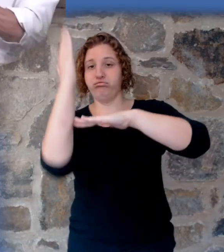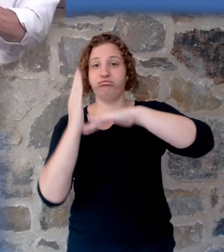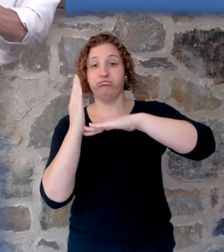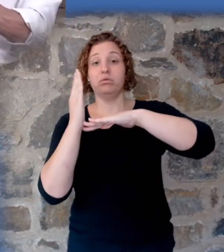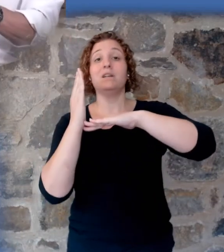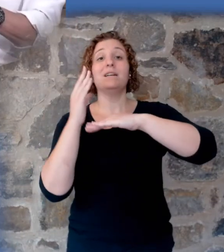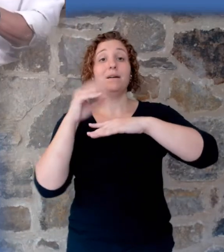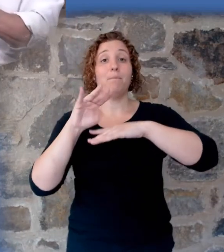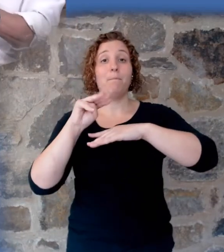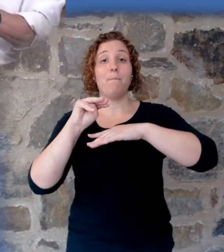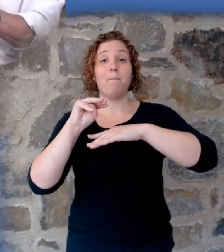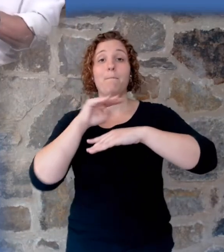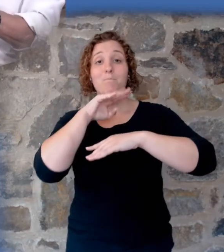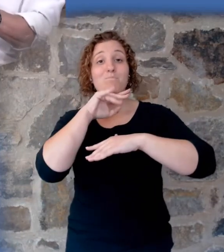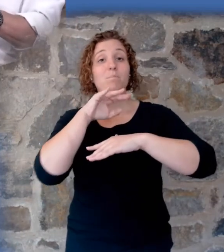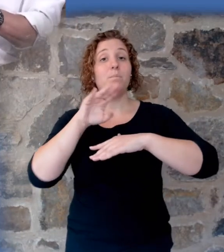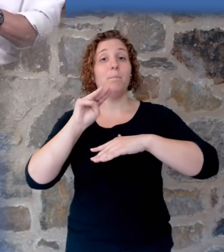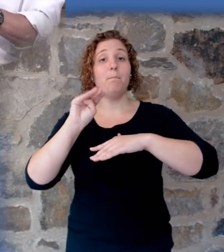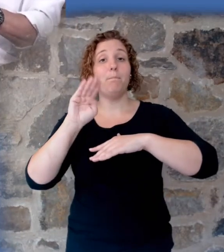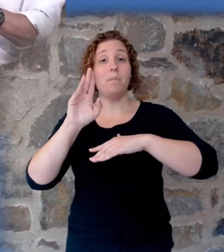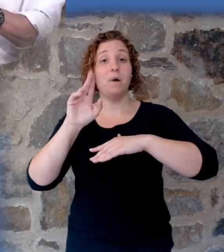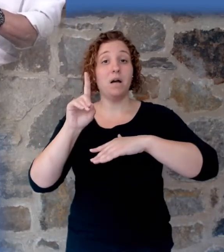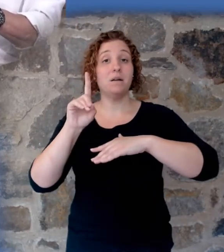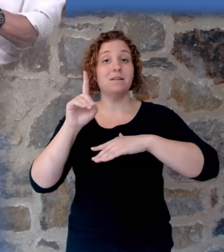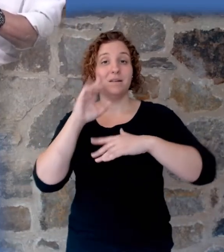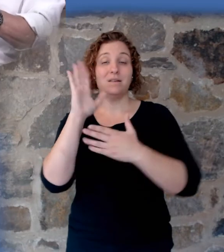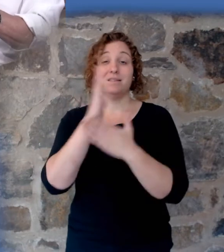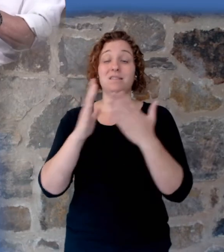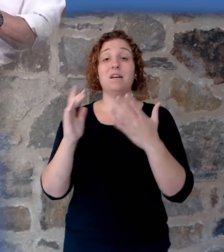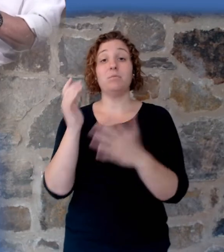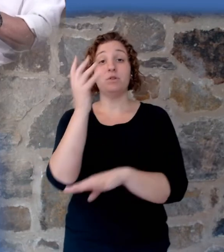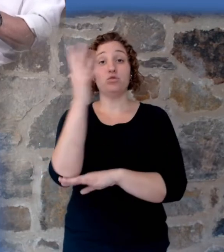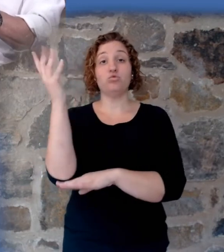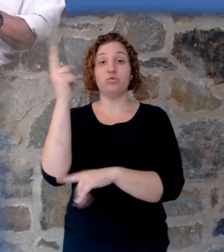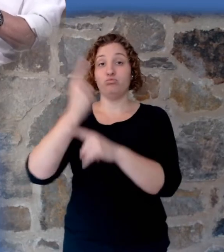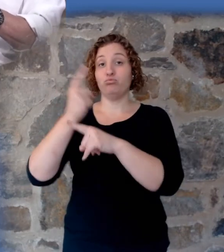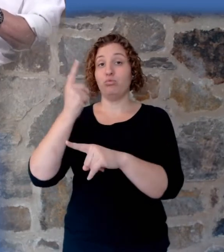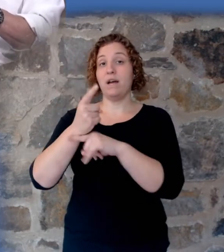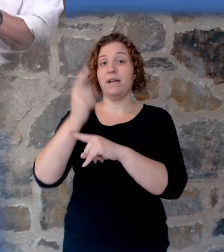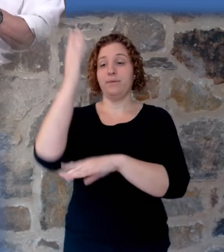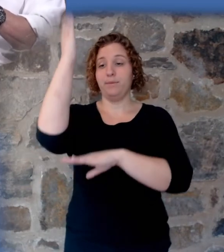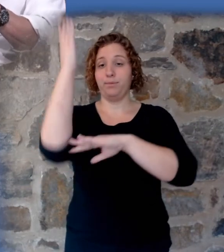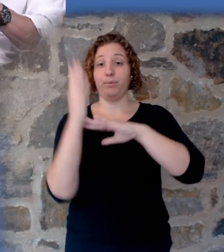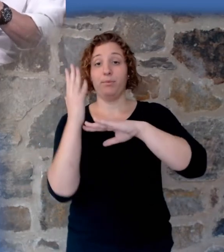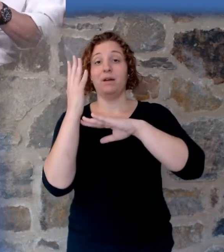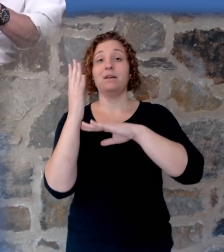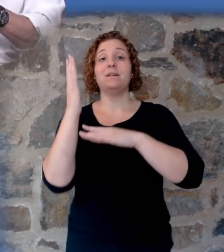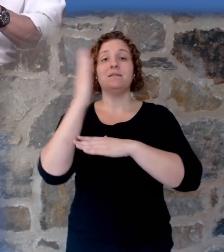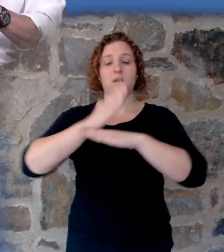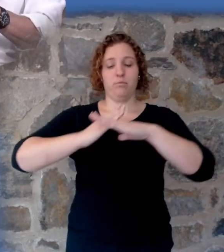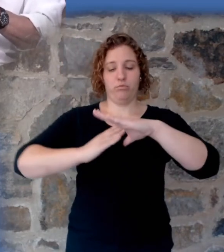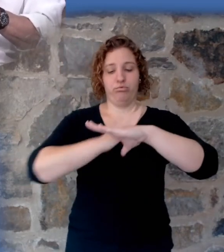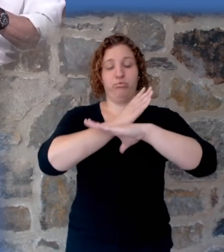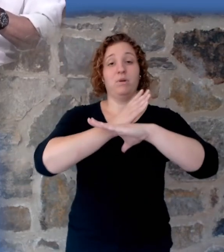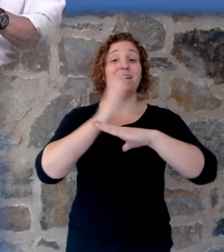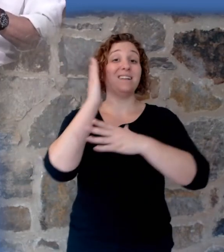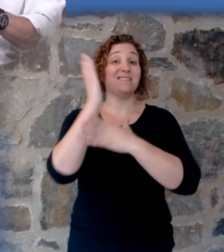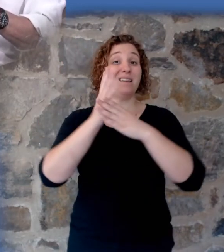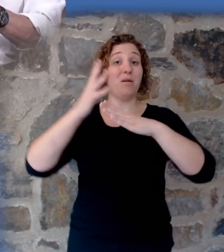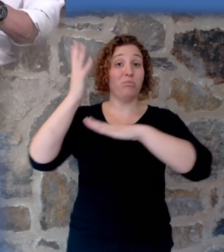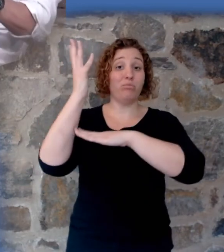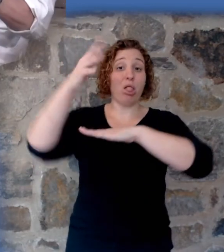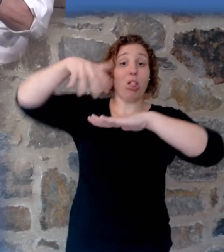Here's the thing. Some of the trees are oriented correctly, some of them are diagonal and some of them are upside down with the roots sticking out.